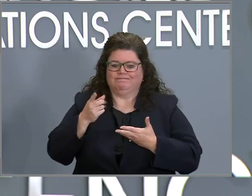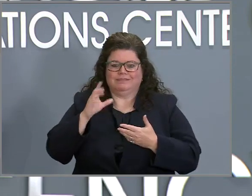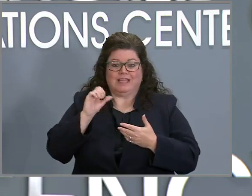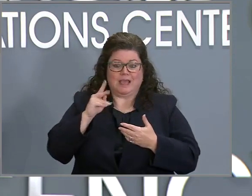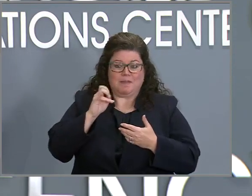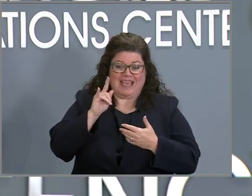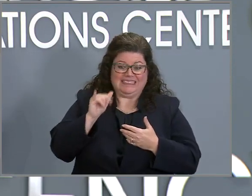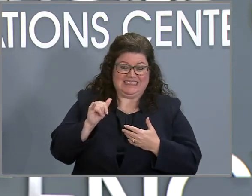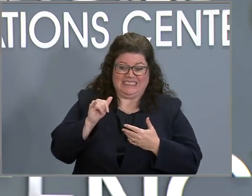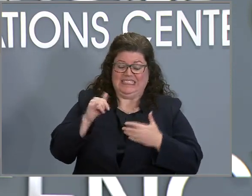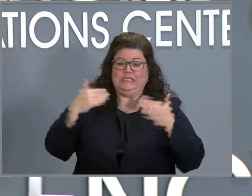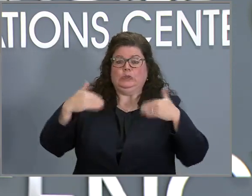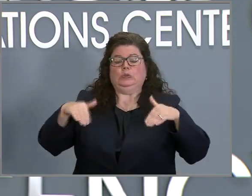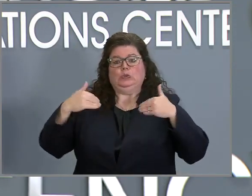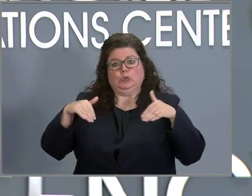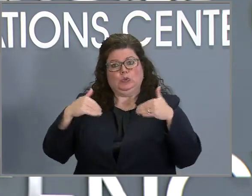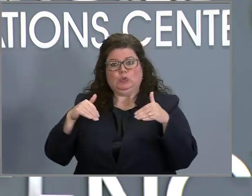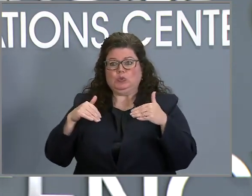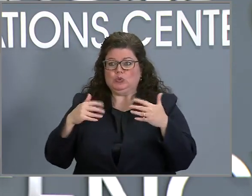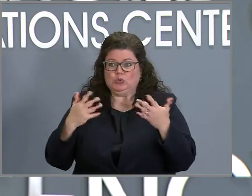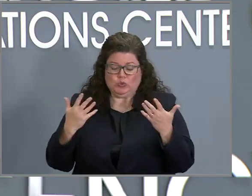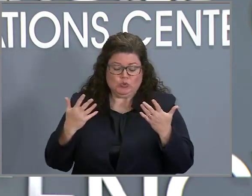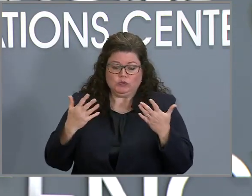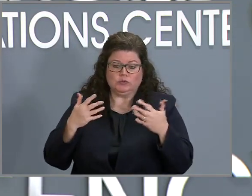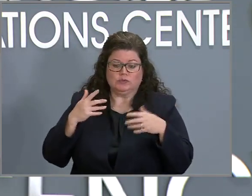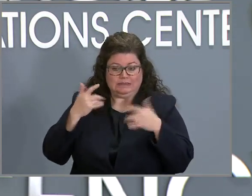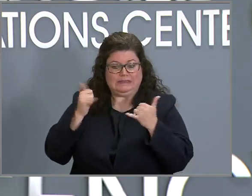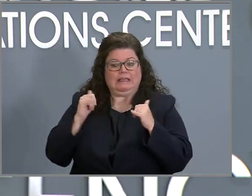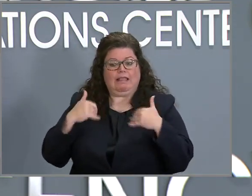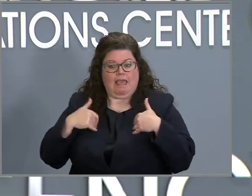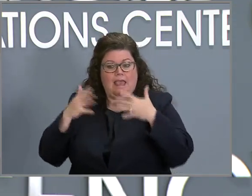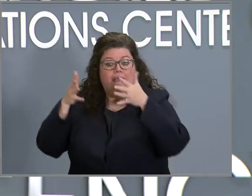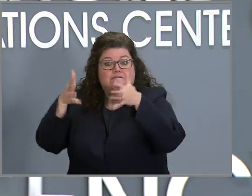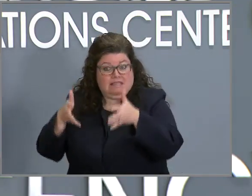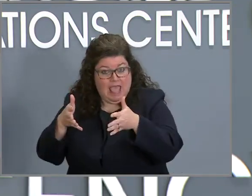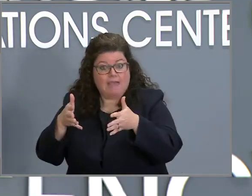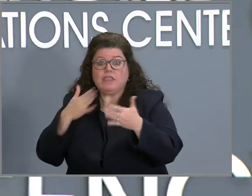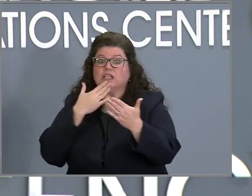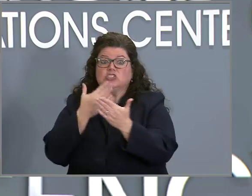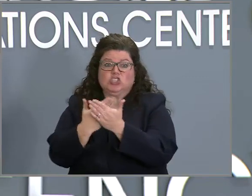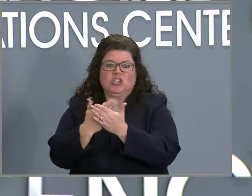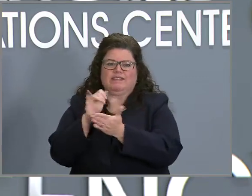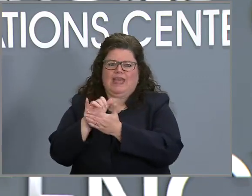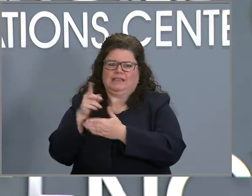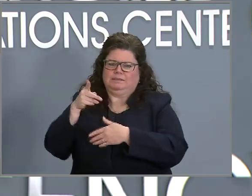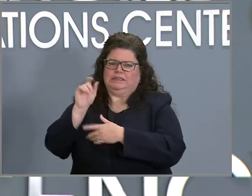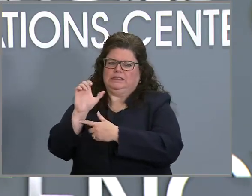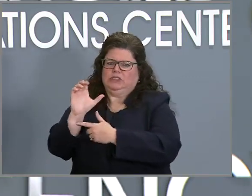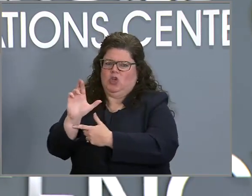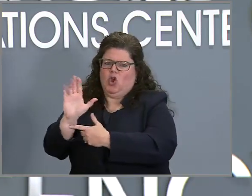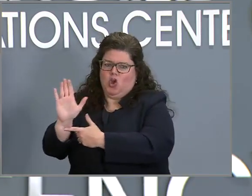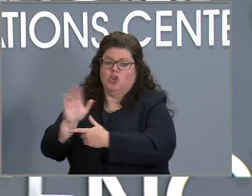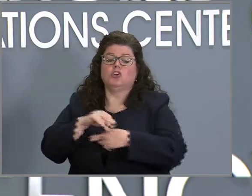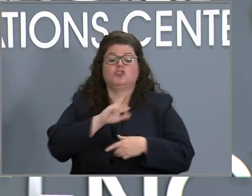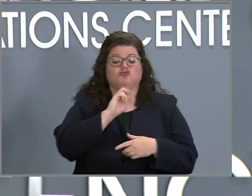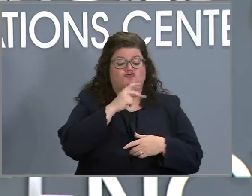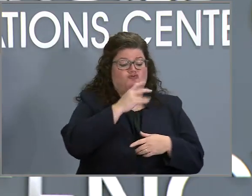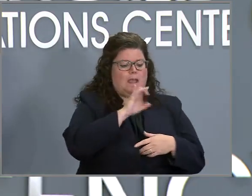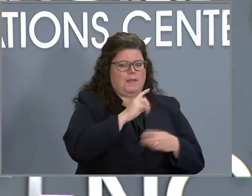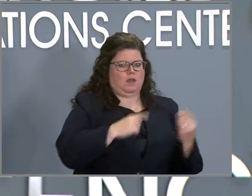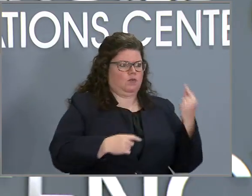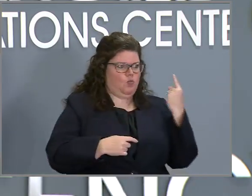remains above what they're being demanded of. And so that's great. So that's how PCR tests, the rapid tests, which are the standalone